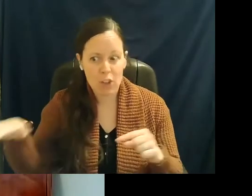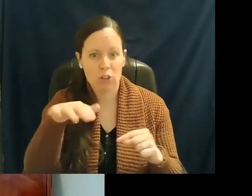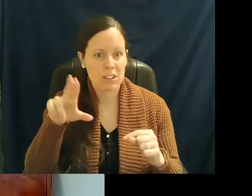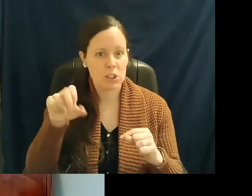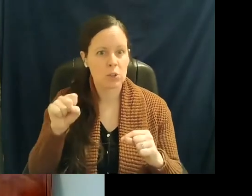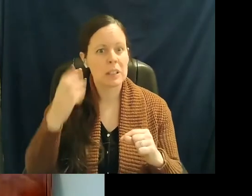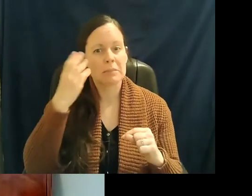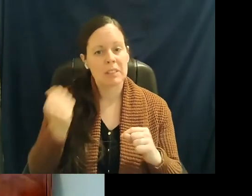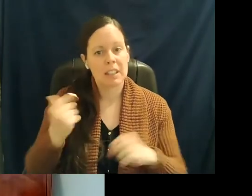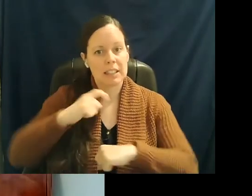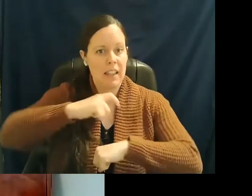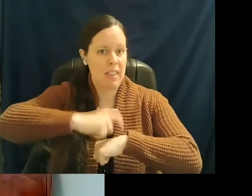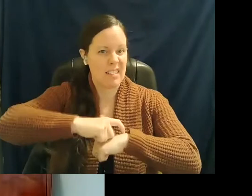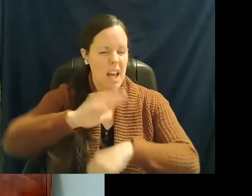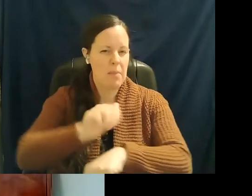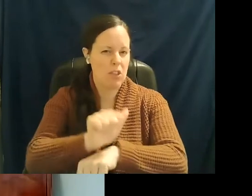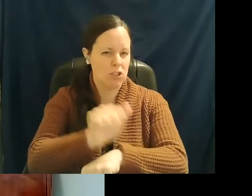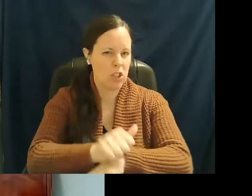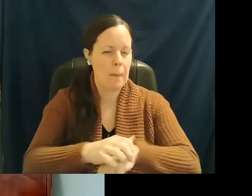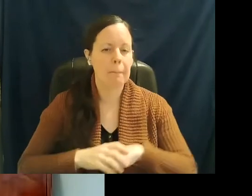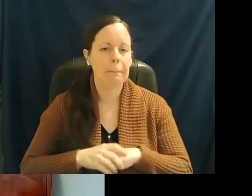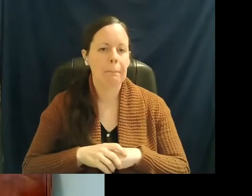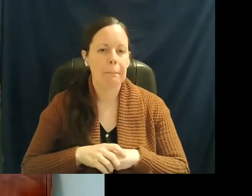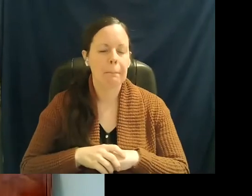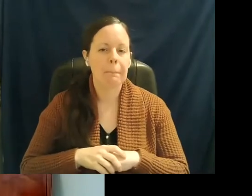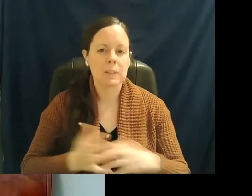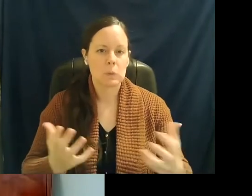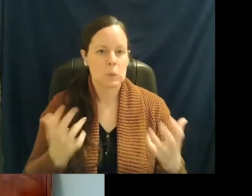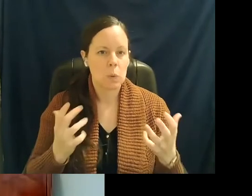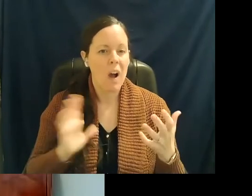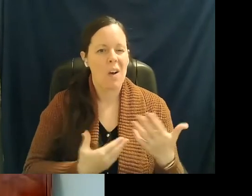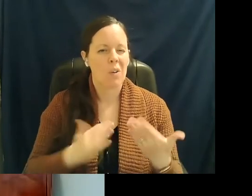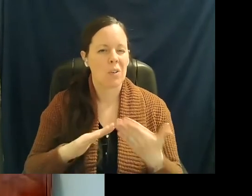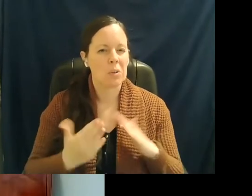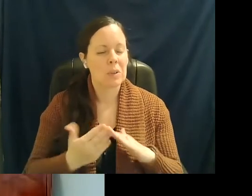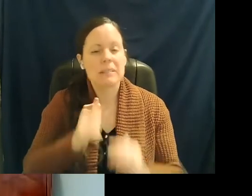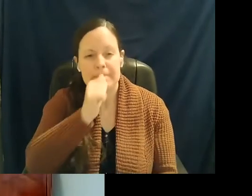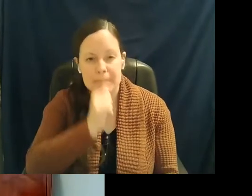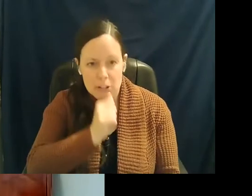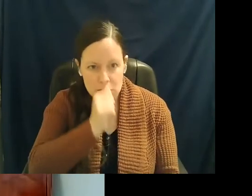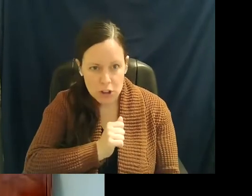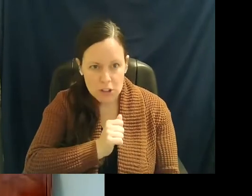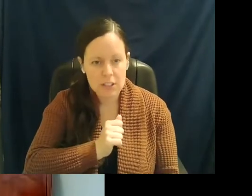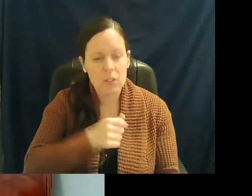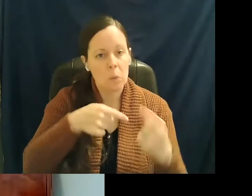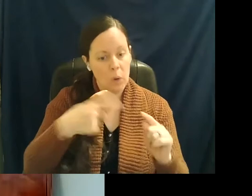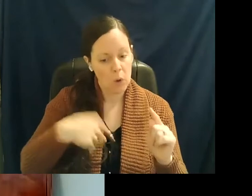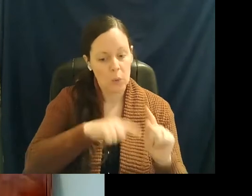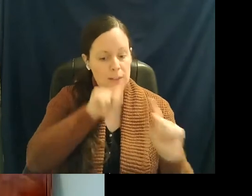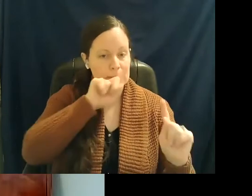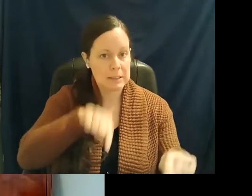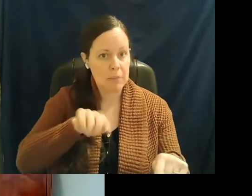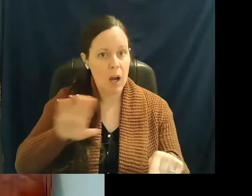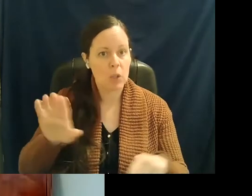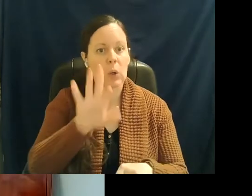they're time on task. So we want, you know, we want our community to be patient as we respond to their 911